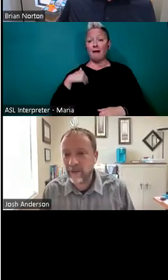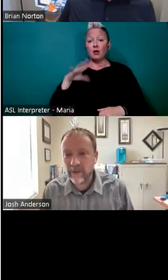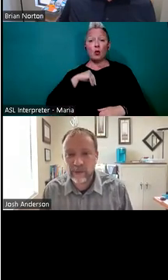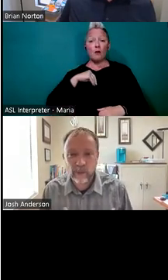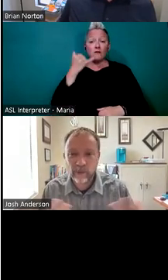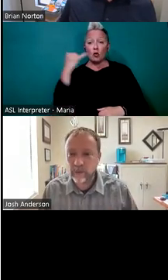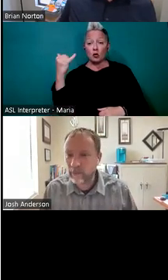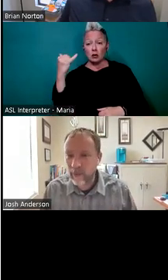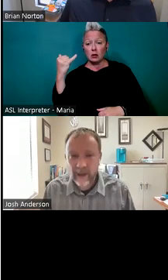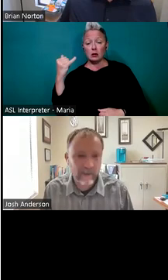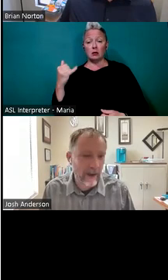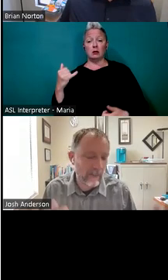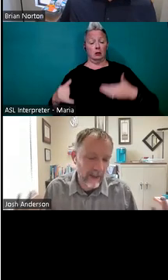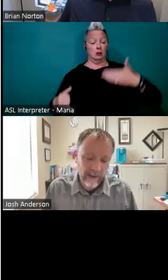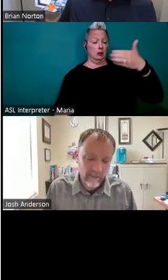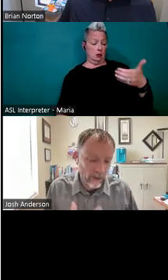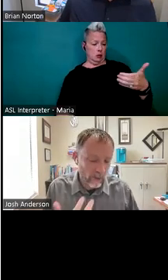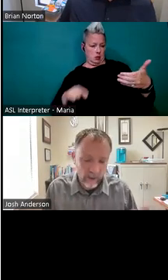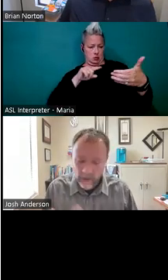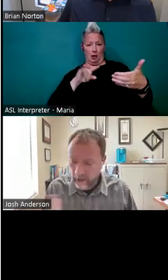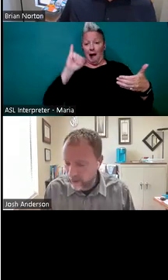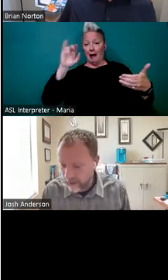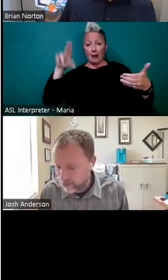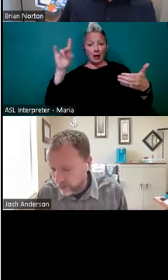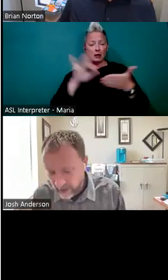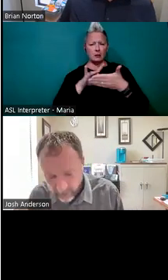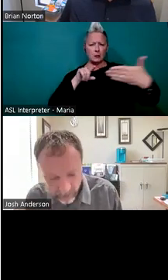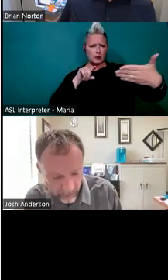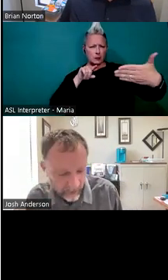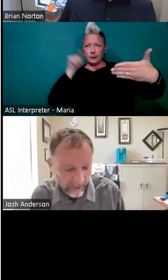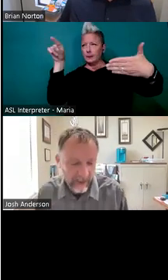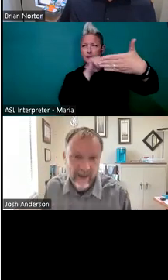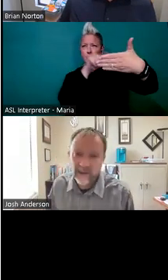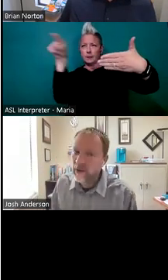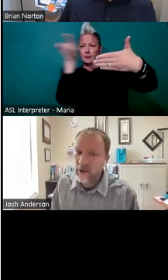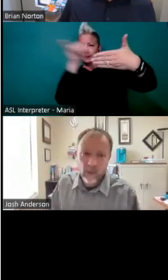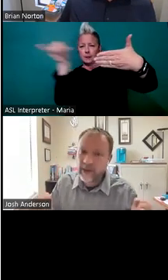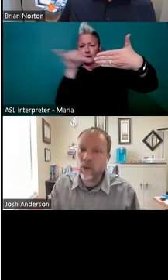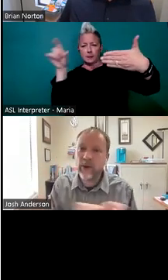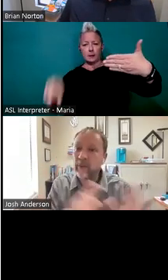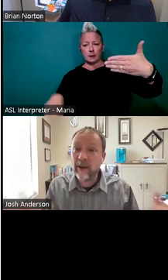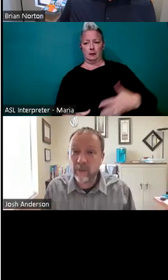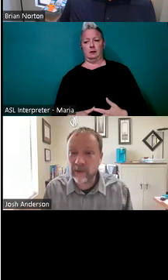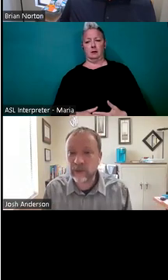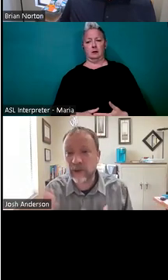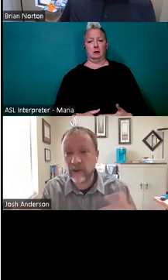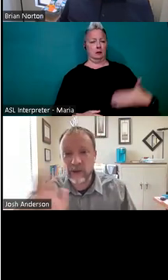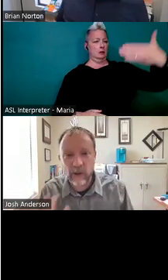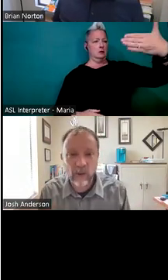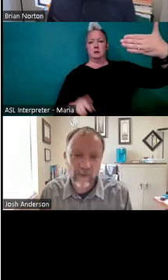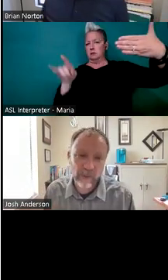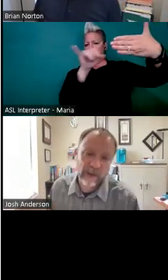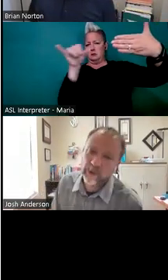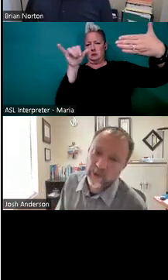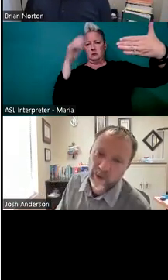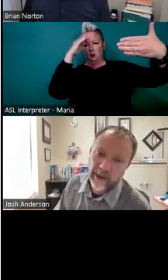a lot of individuals may have an iPad, an iPhone, uh, an Android tablet or something like that, where they can hold it up and have a picture of it to